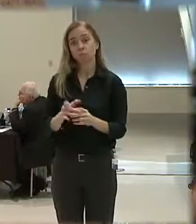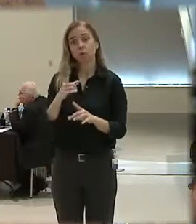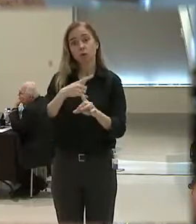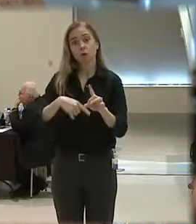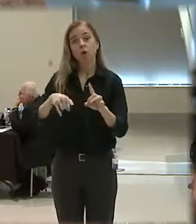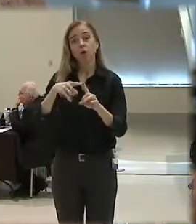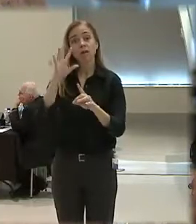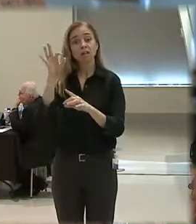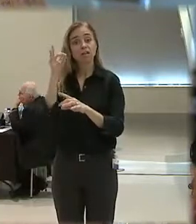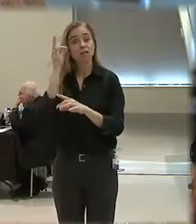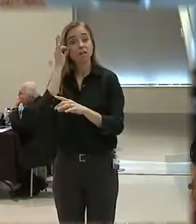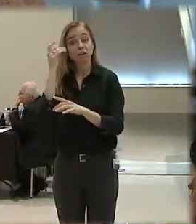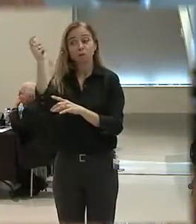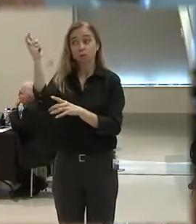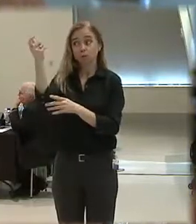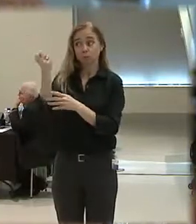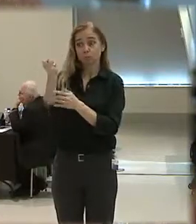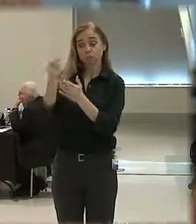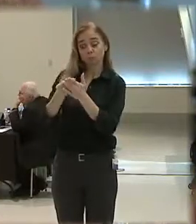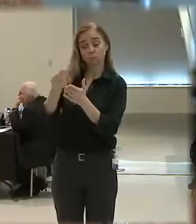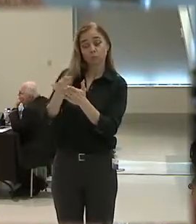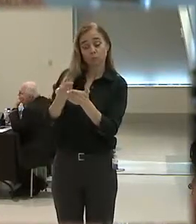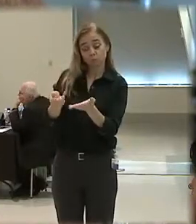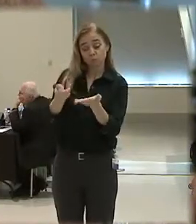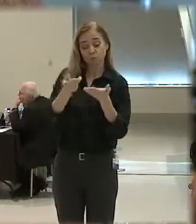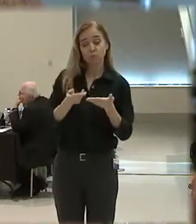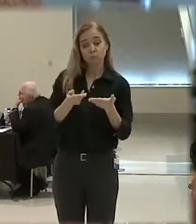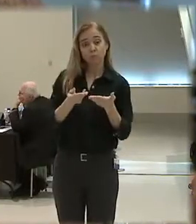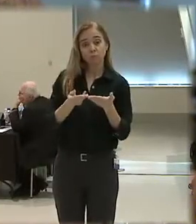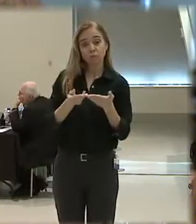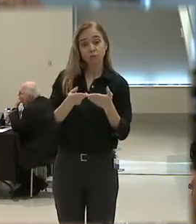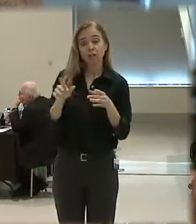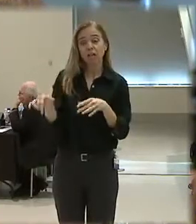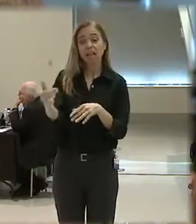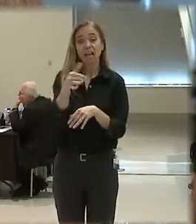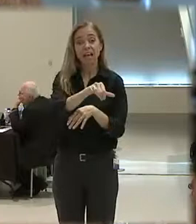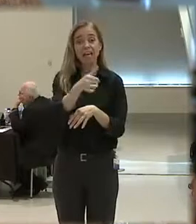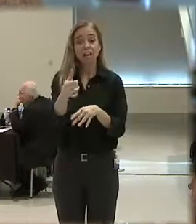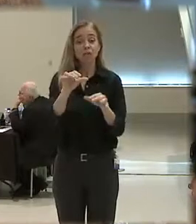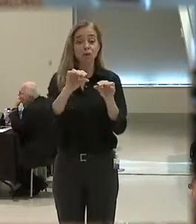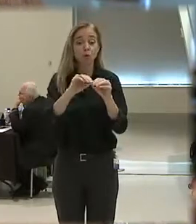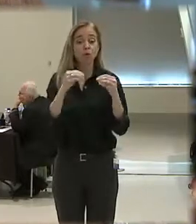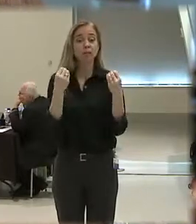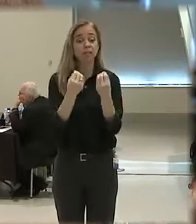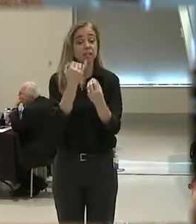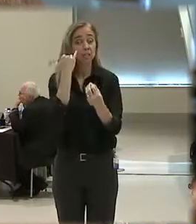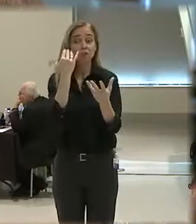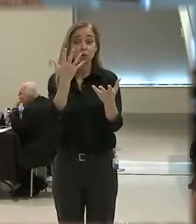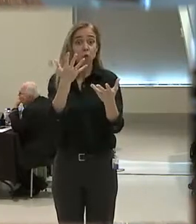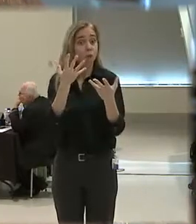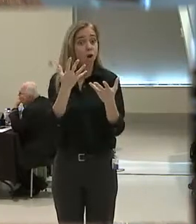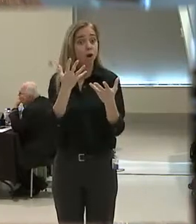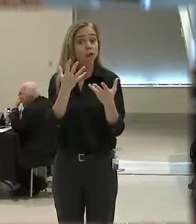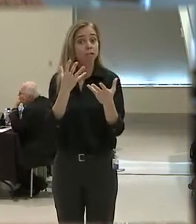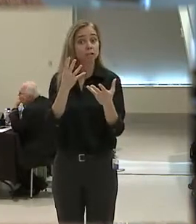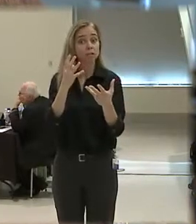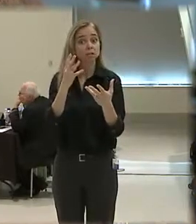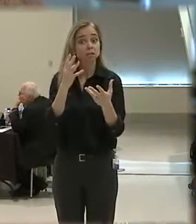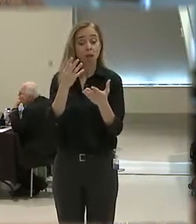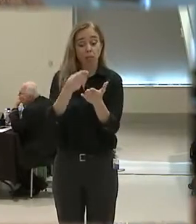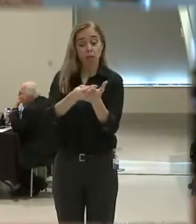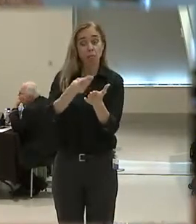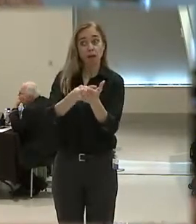when we have federal grants that were given to it, just like Department of Transportation or other federal agency, if you want those federal Department of Justice